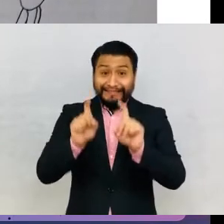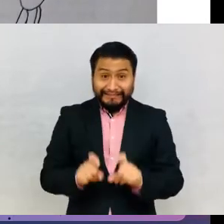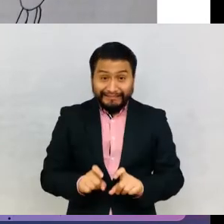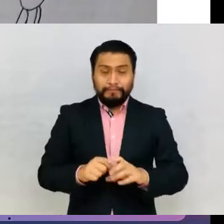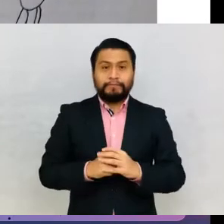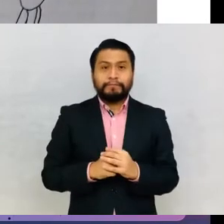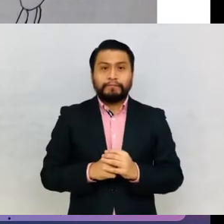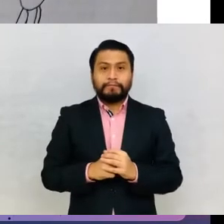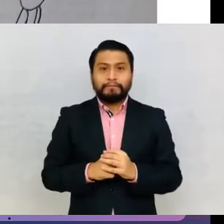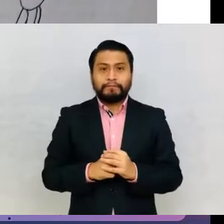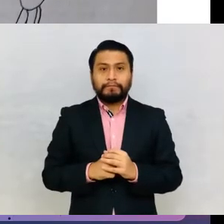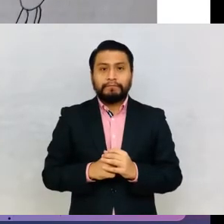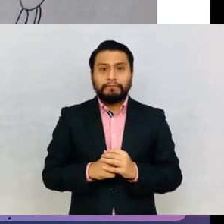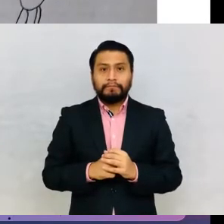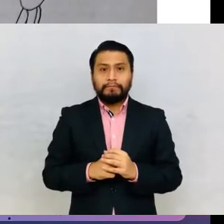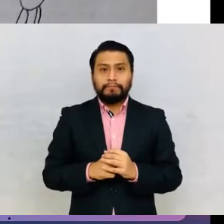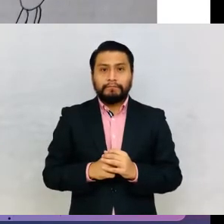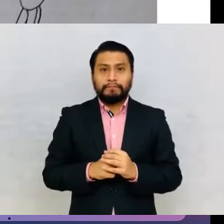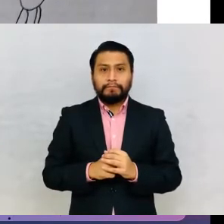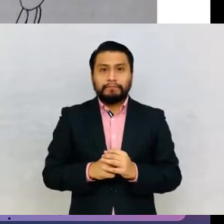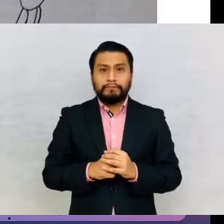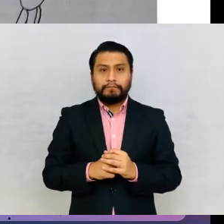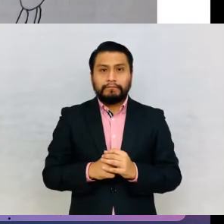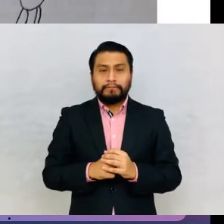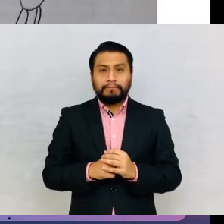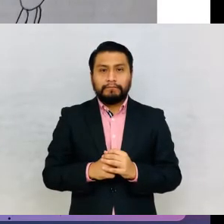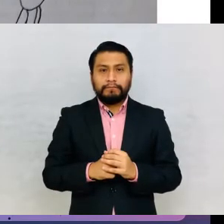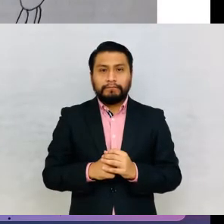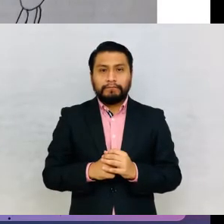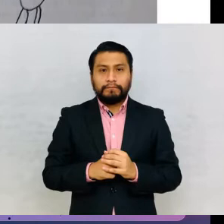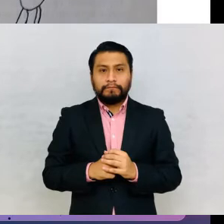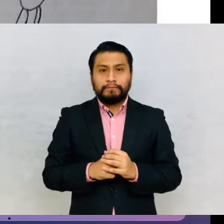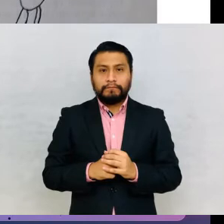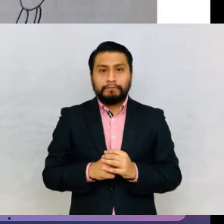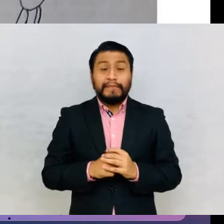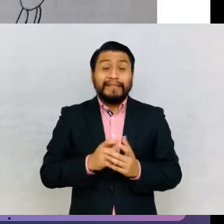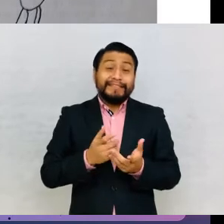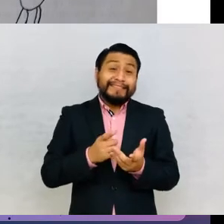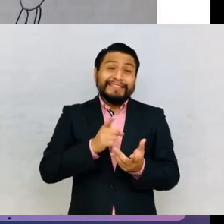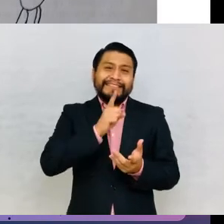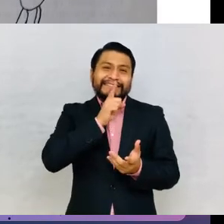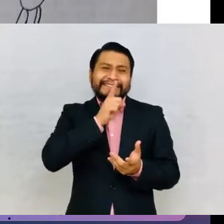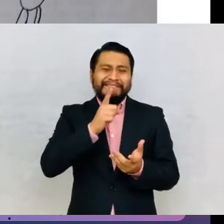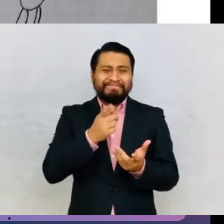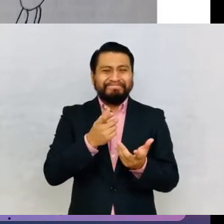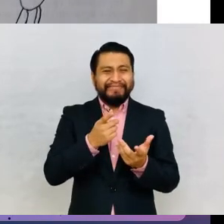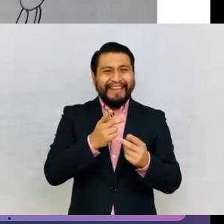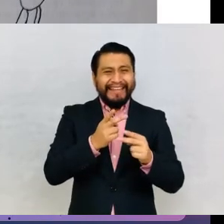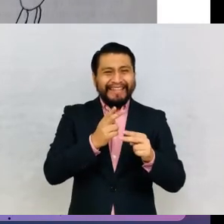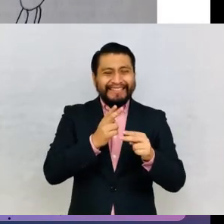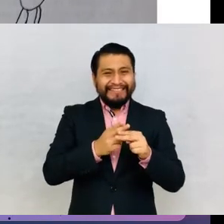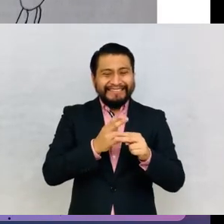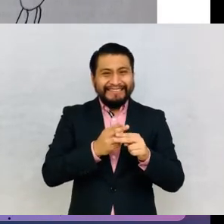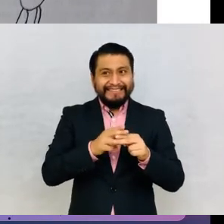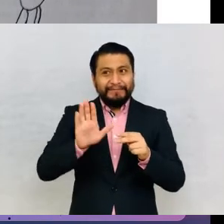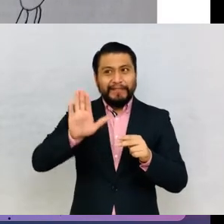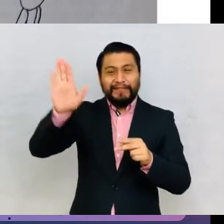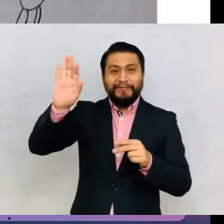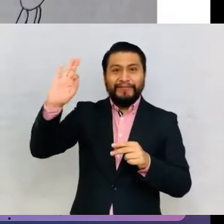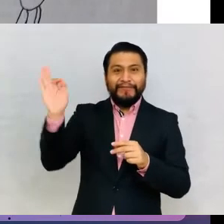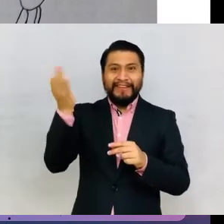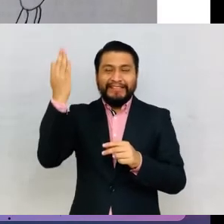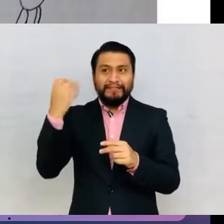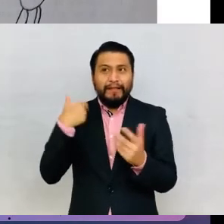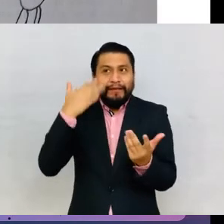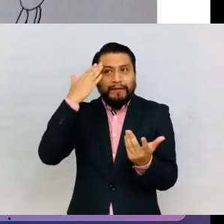the truth is, I don't know how to pronounce it in French, but it is written